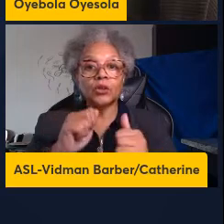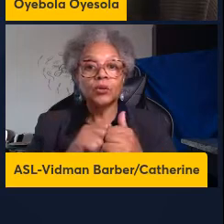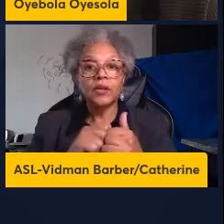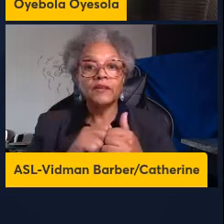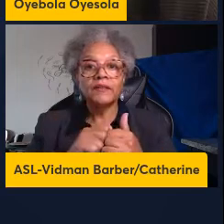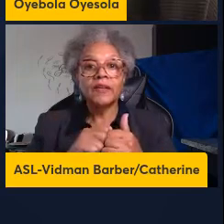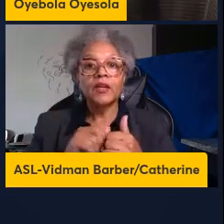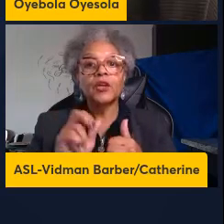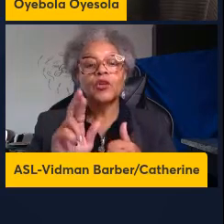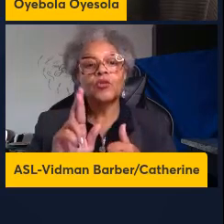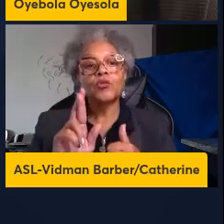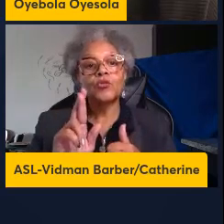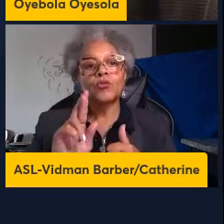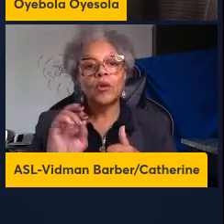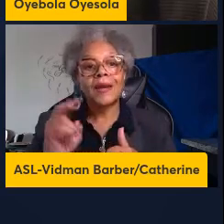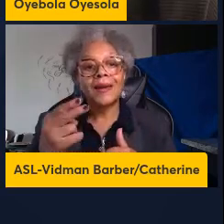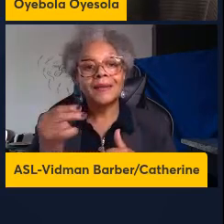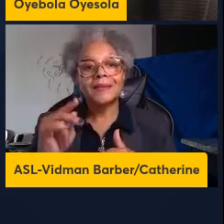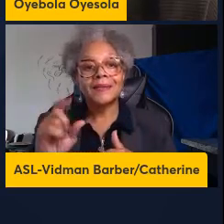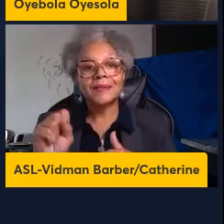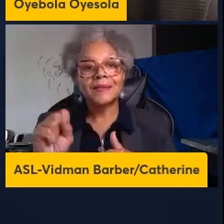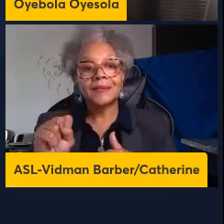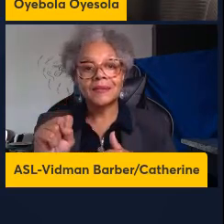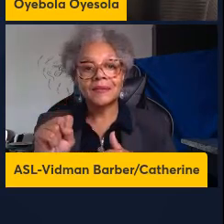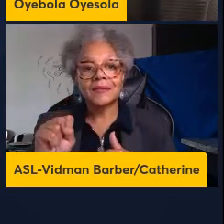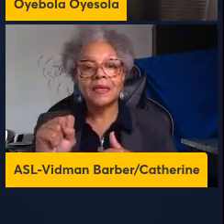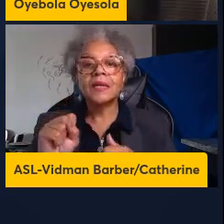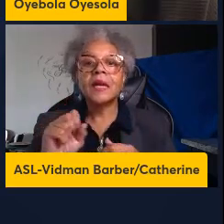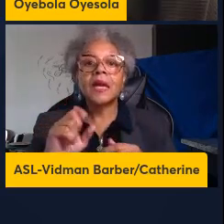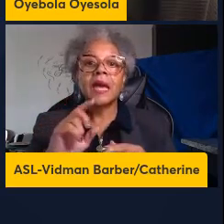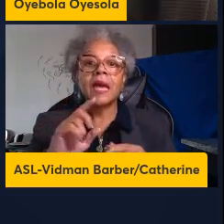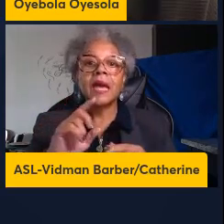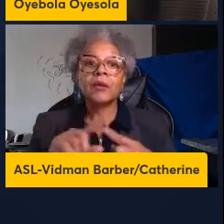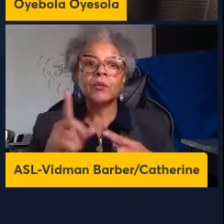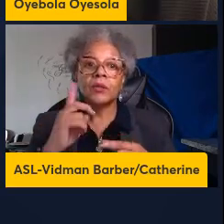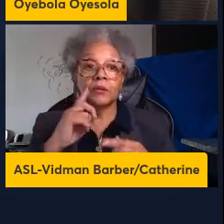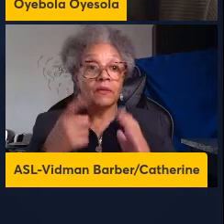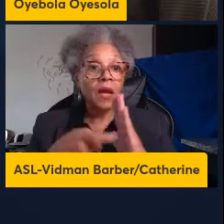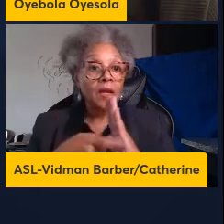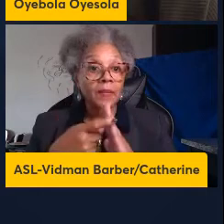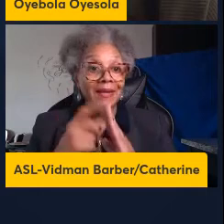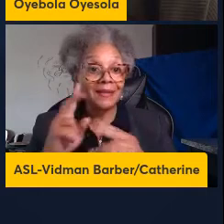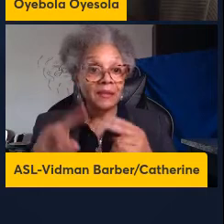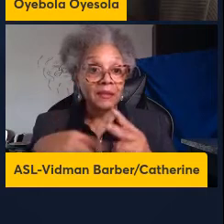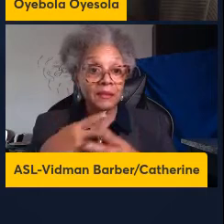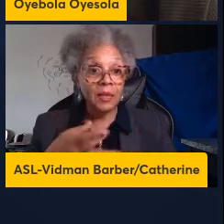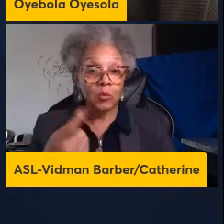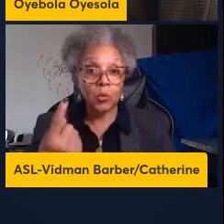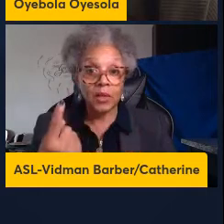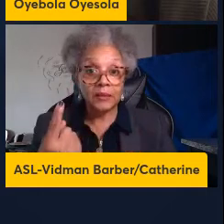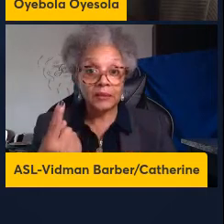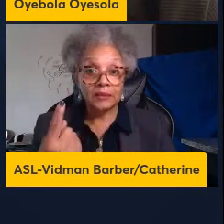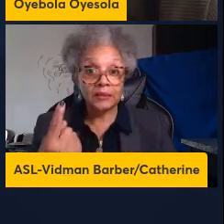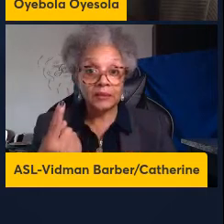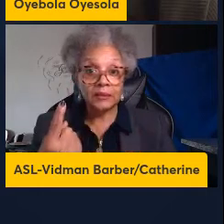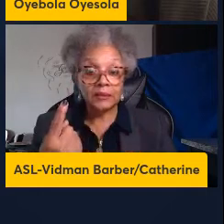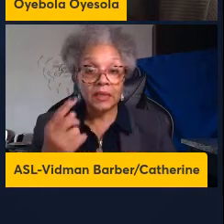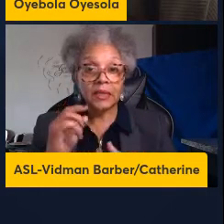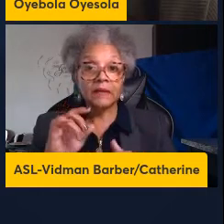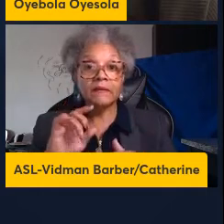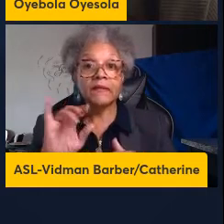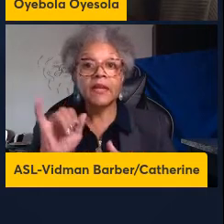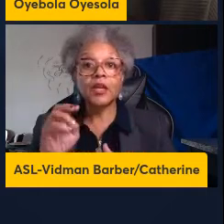and when the immune response is predominantly a type 1 immune response is